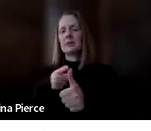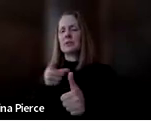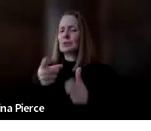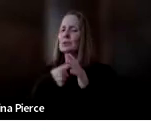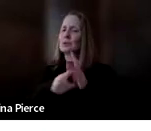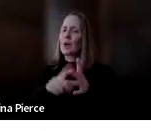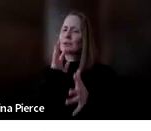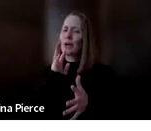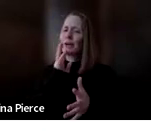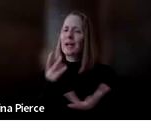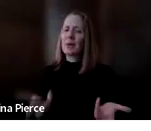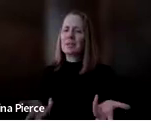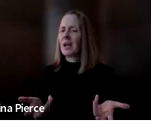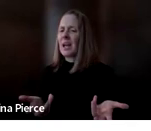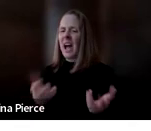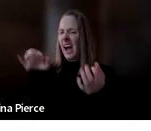talking